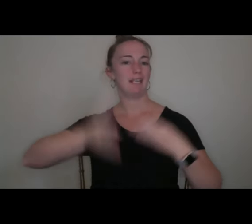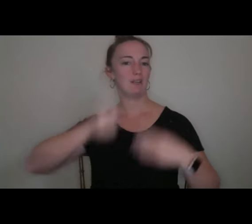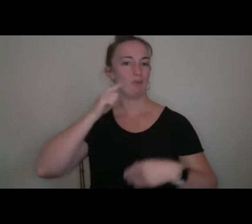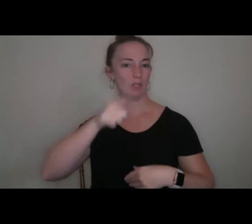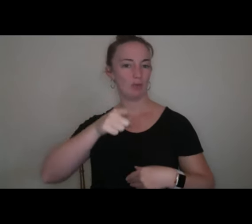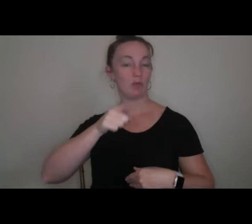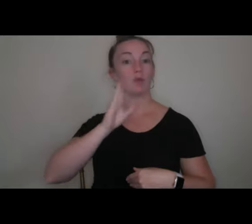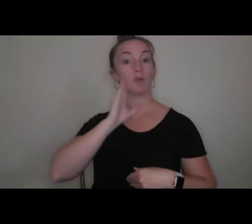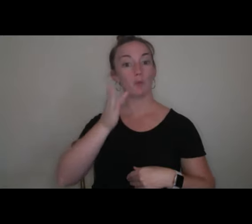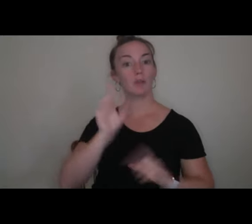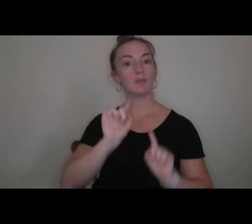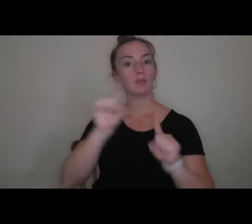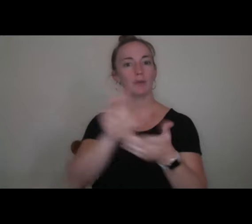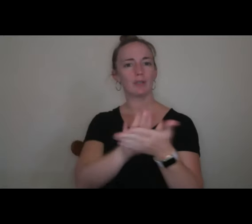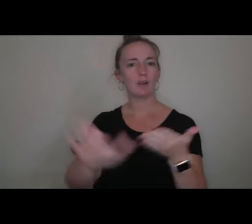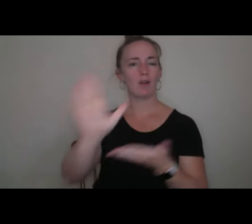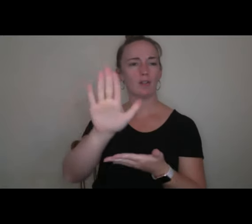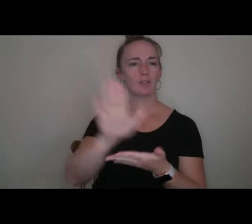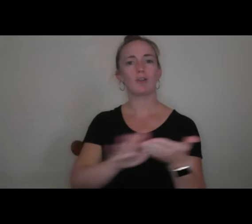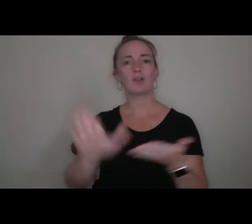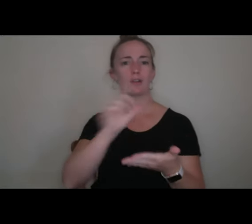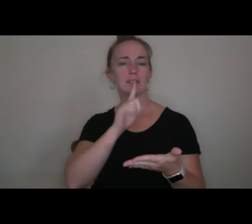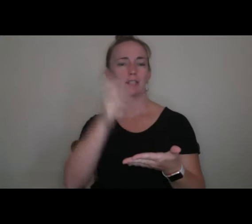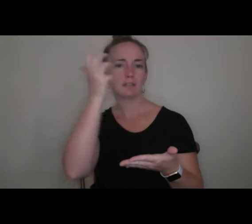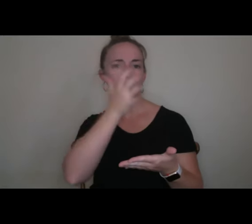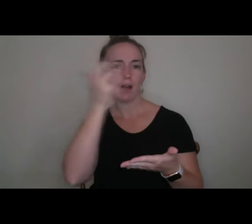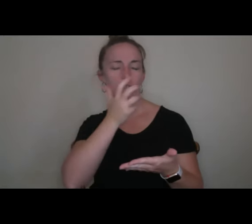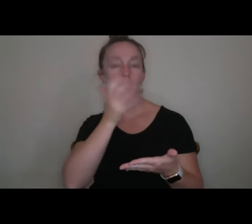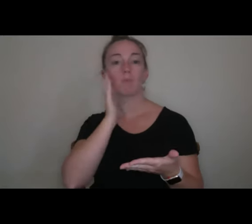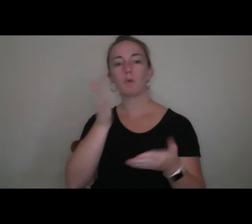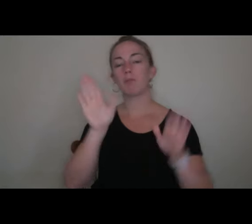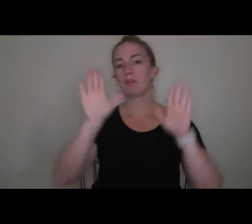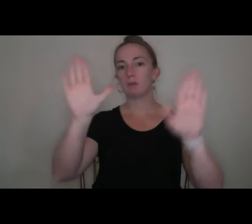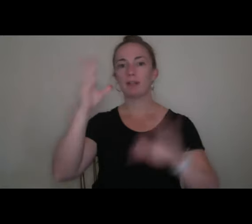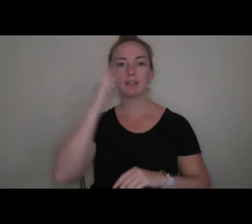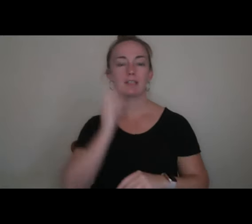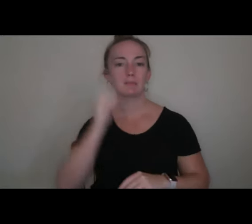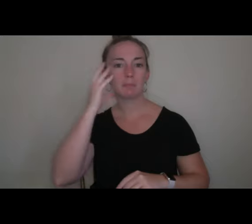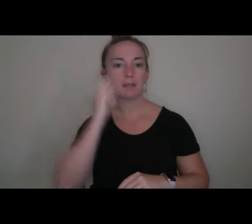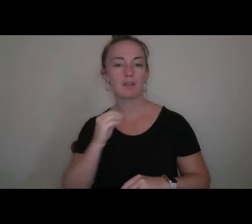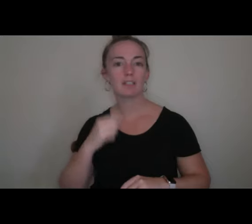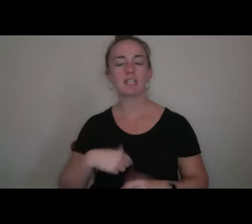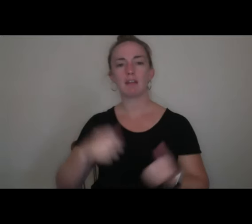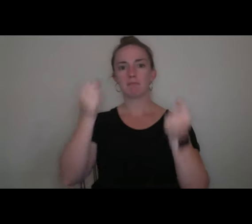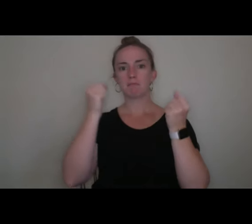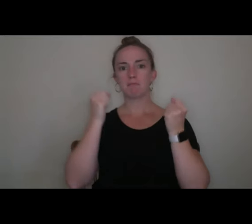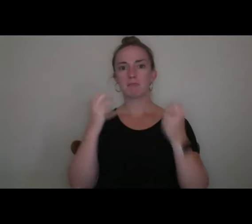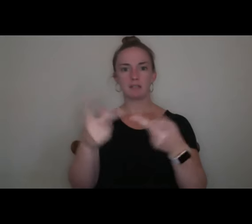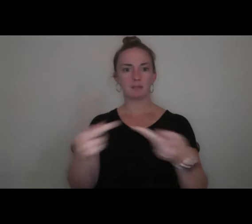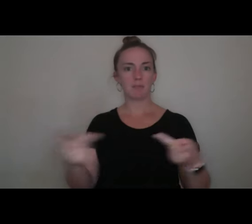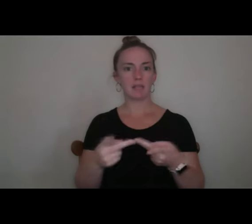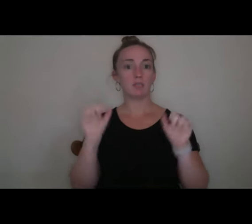is awesome. It's going to be a great experience. And there's a whole bunch of places that could be right for you.